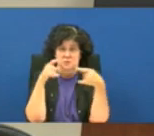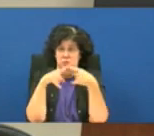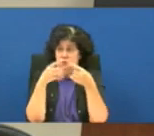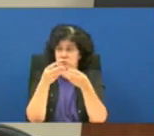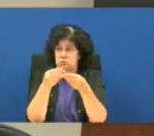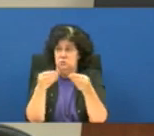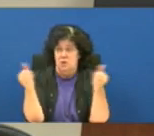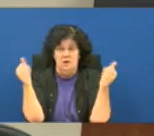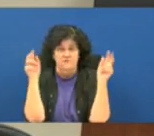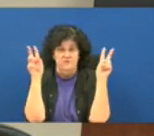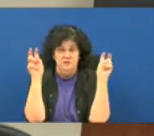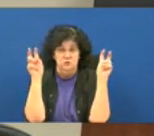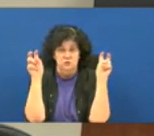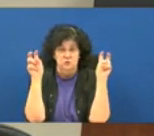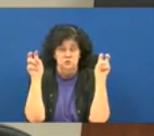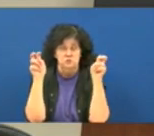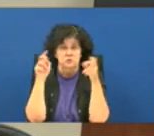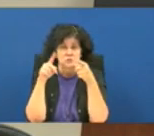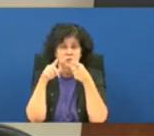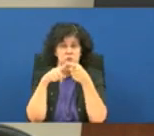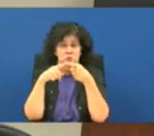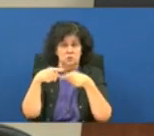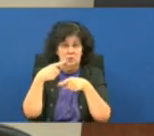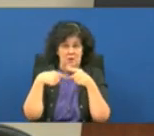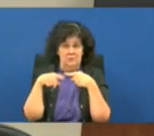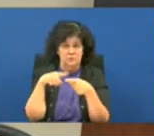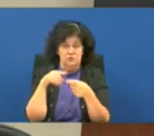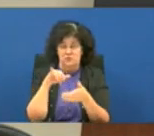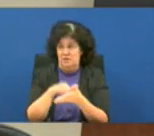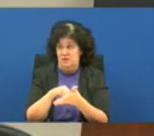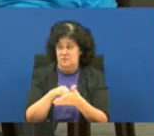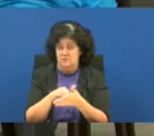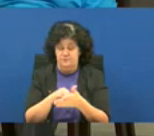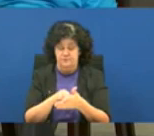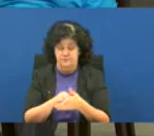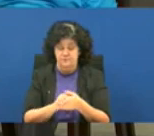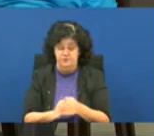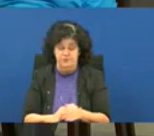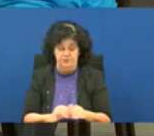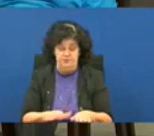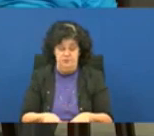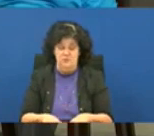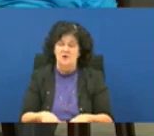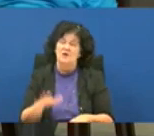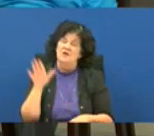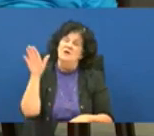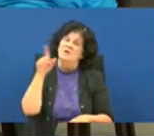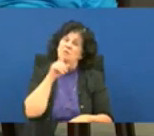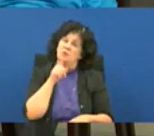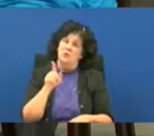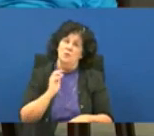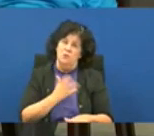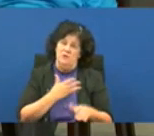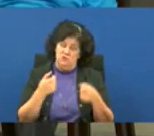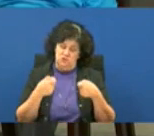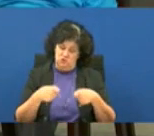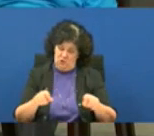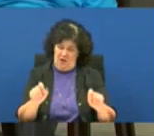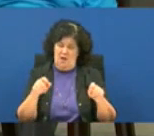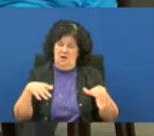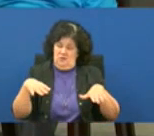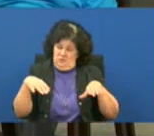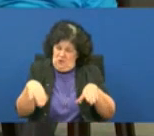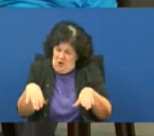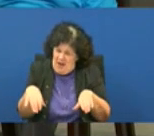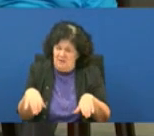to come to that end so here's the thing we try to be proactive um as